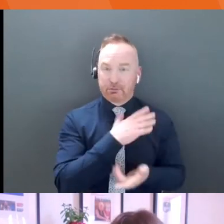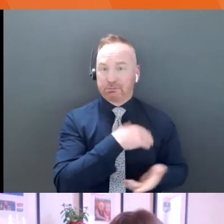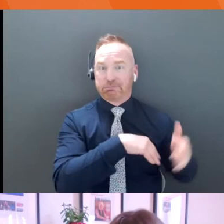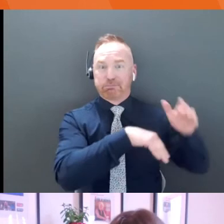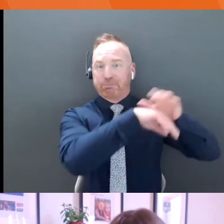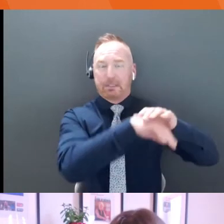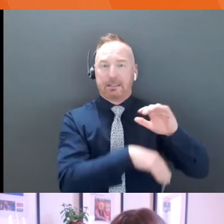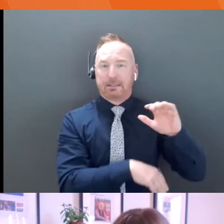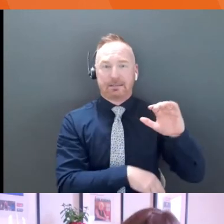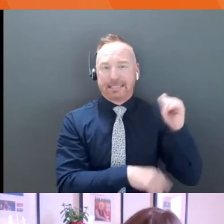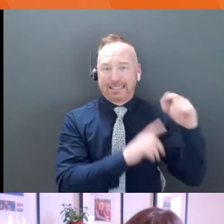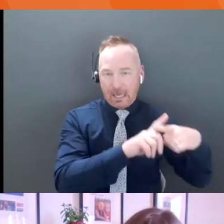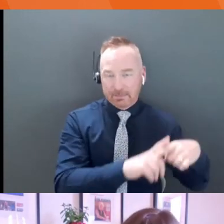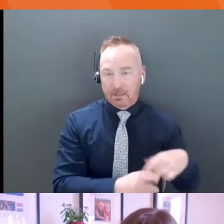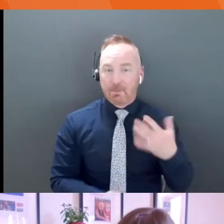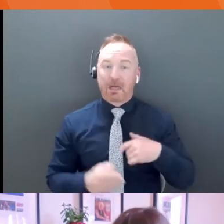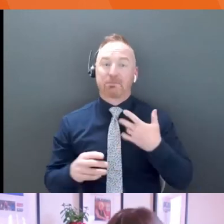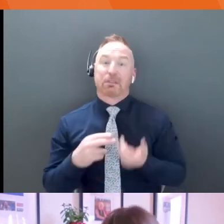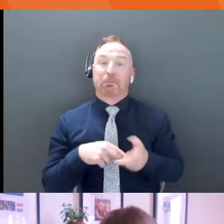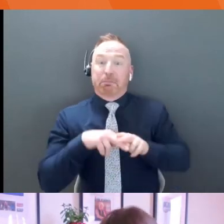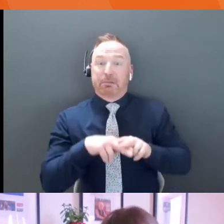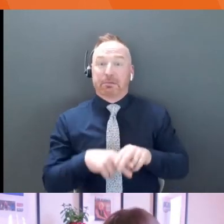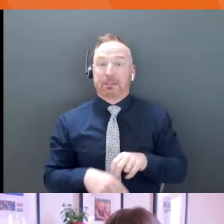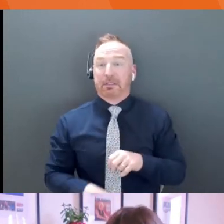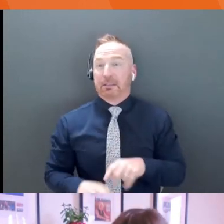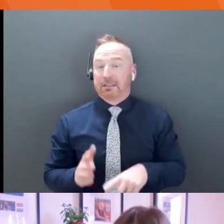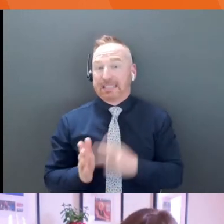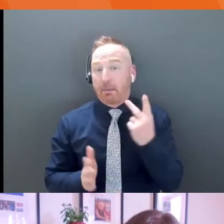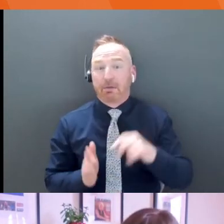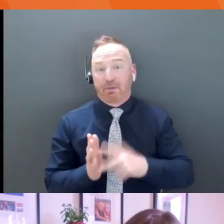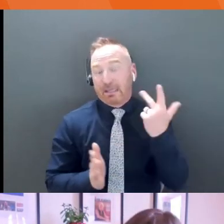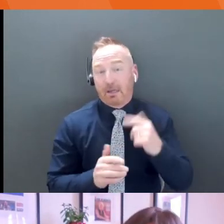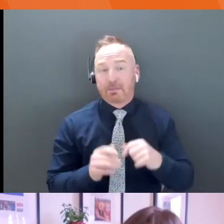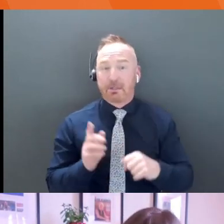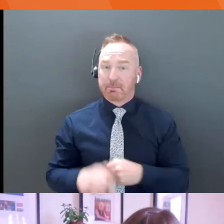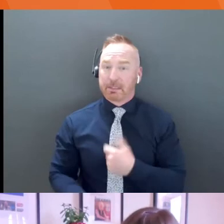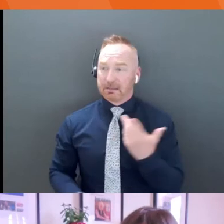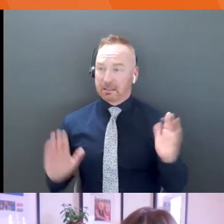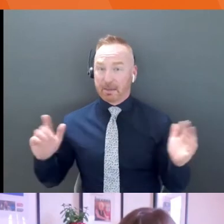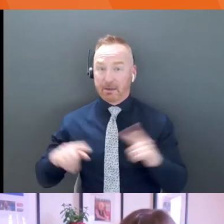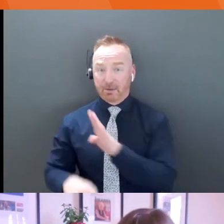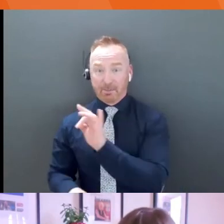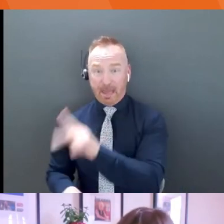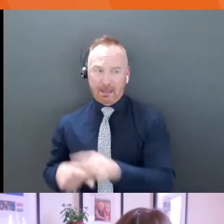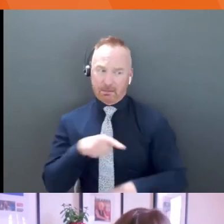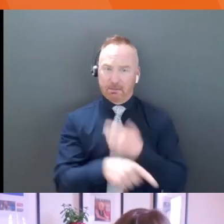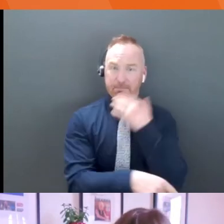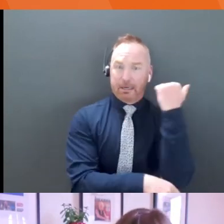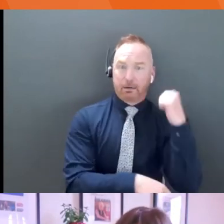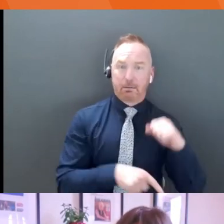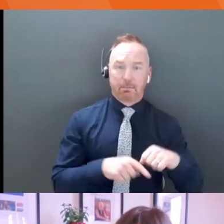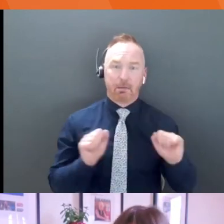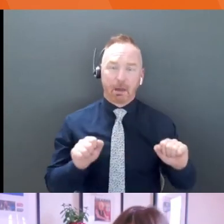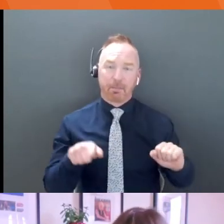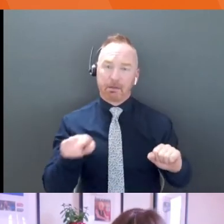X or three X investment on it. It's better than the banks are giving you. And you can help this, like go for that social, go for that